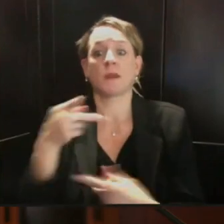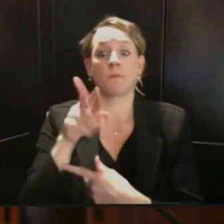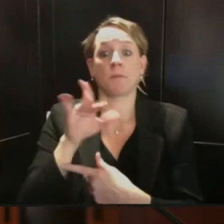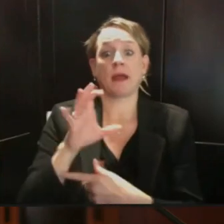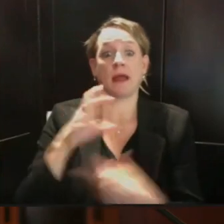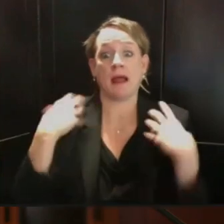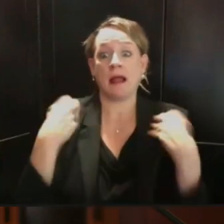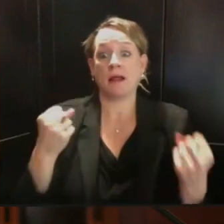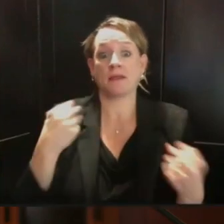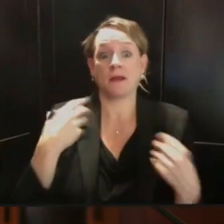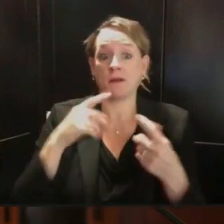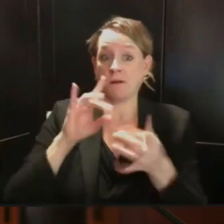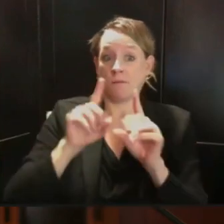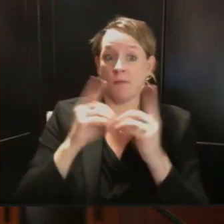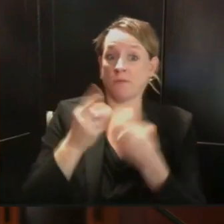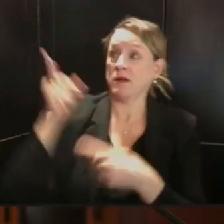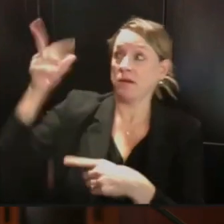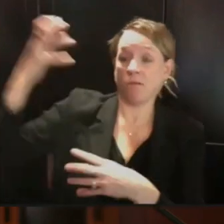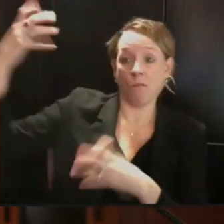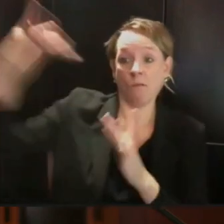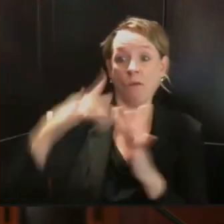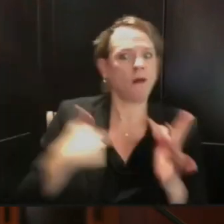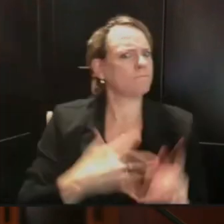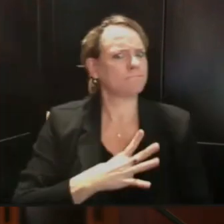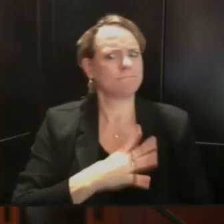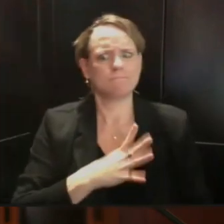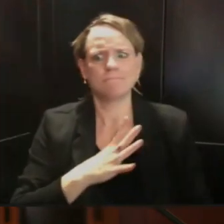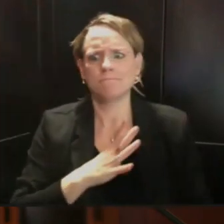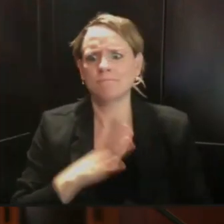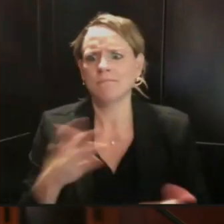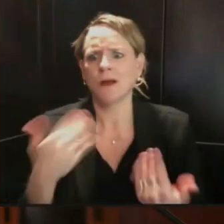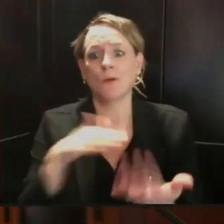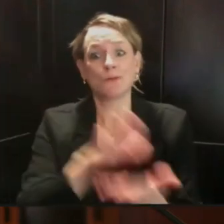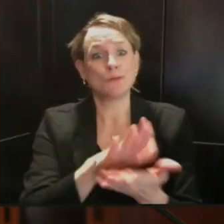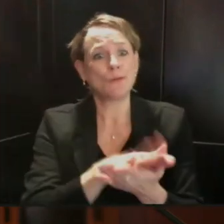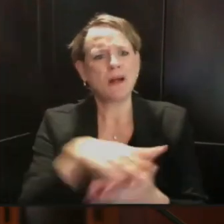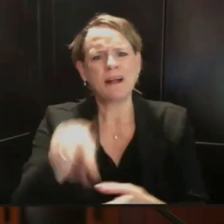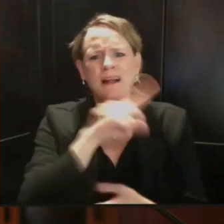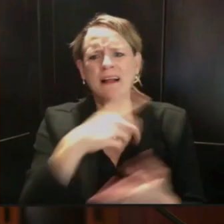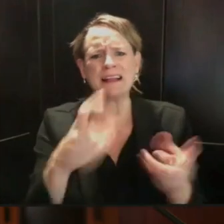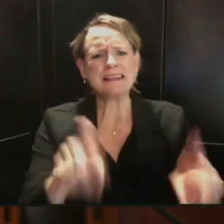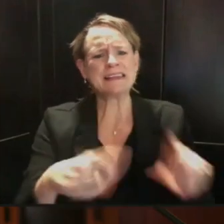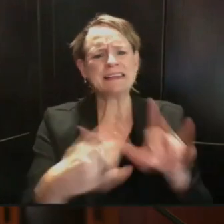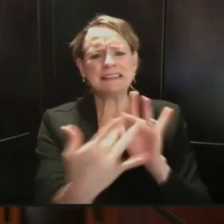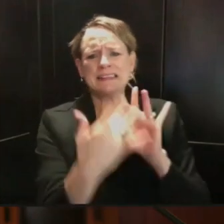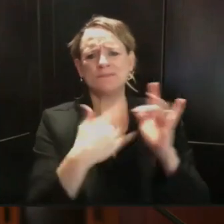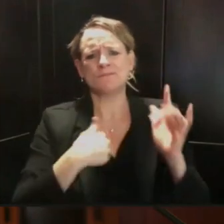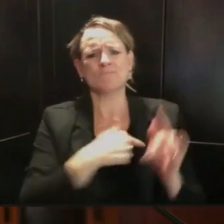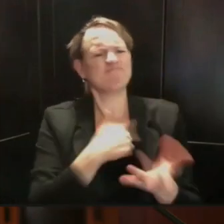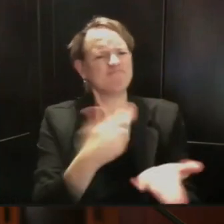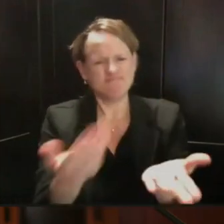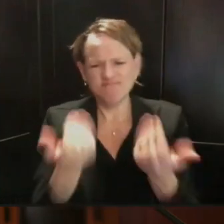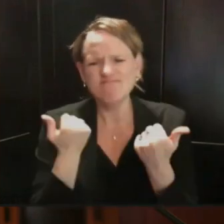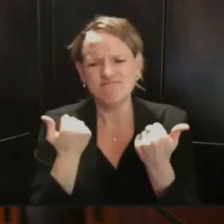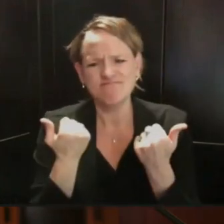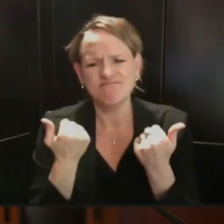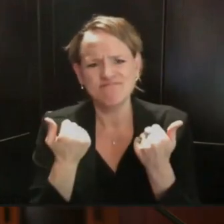face particular situations and have questions or need further, you know, technical assistance from us. are